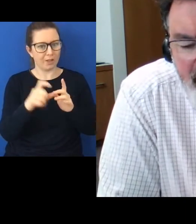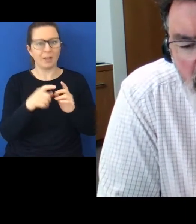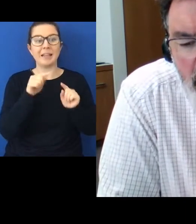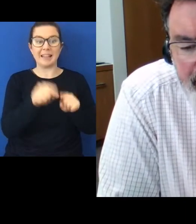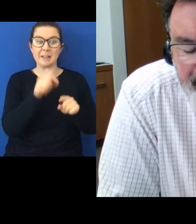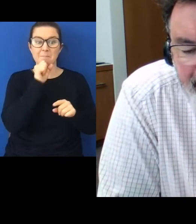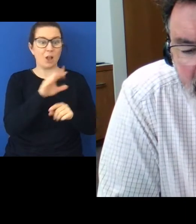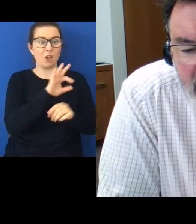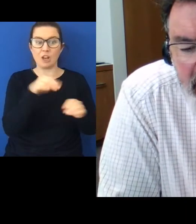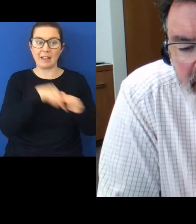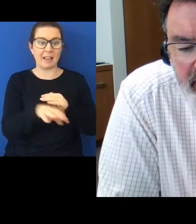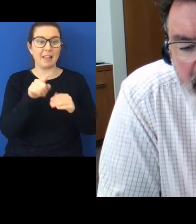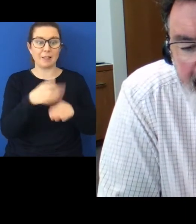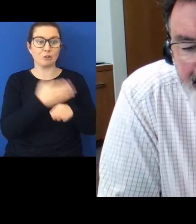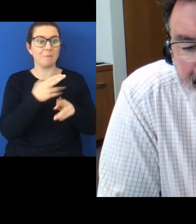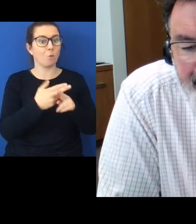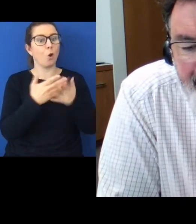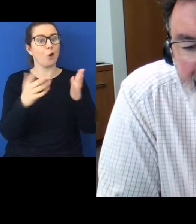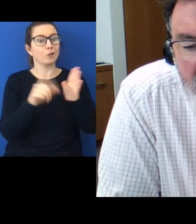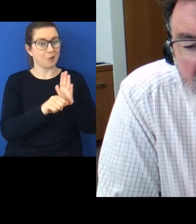job for long in 1840.